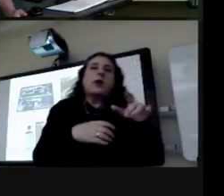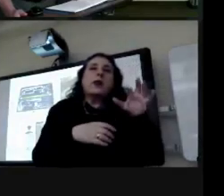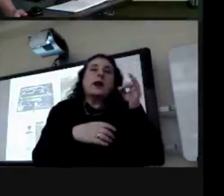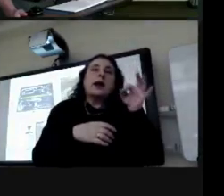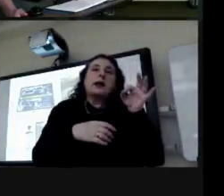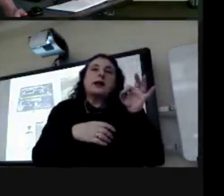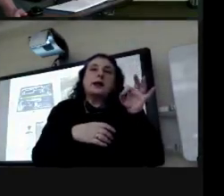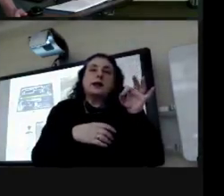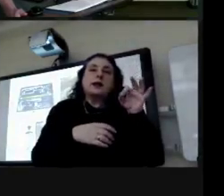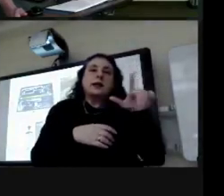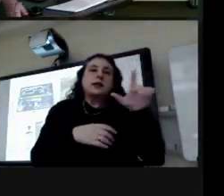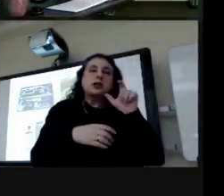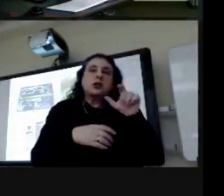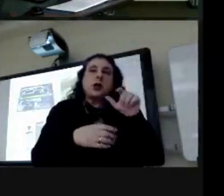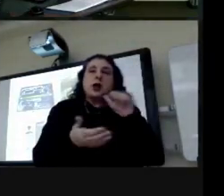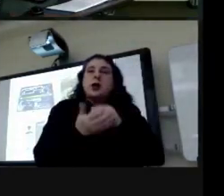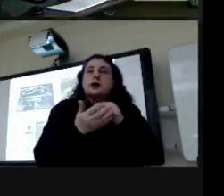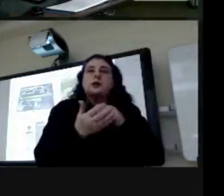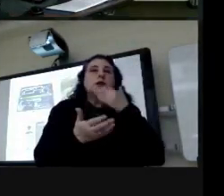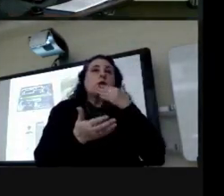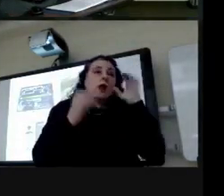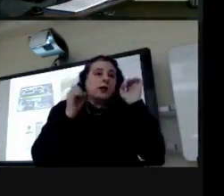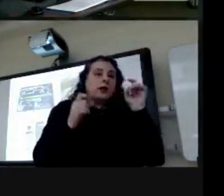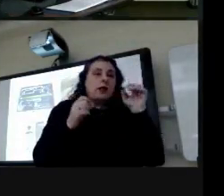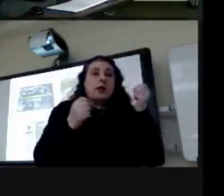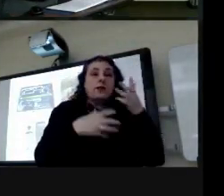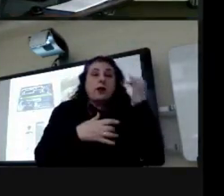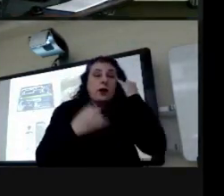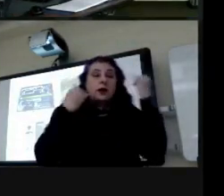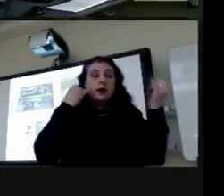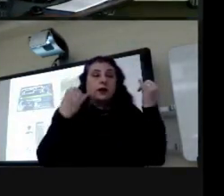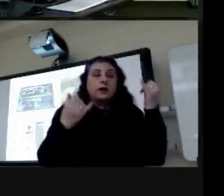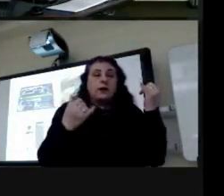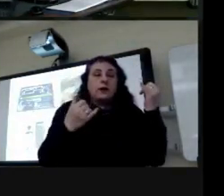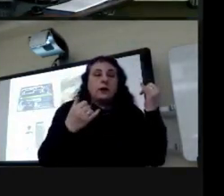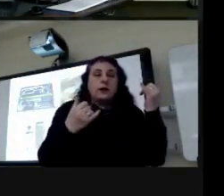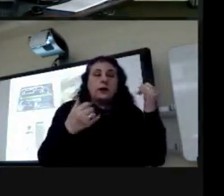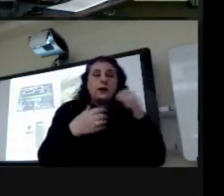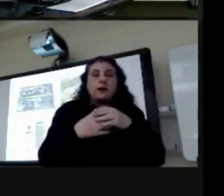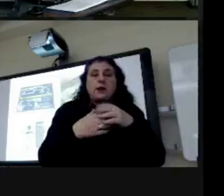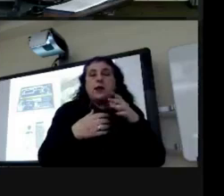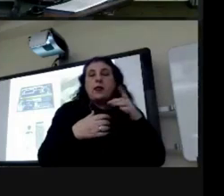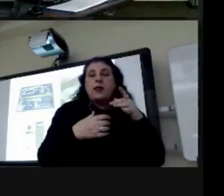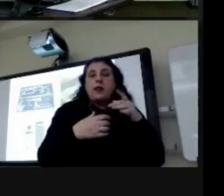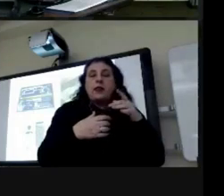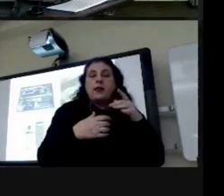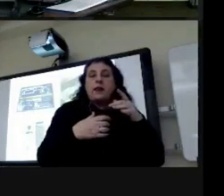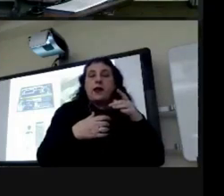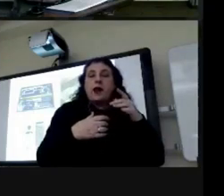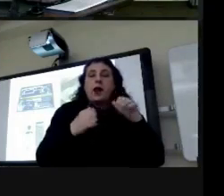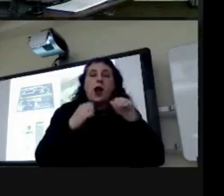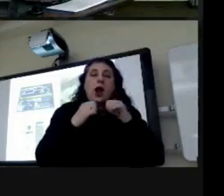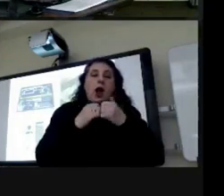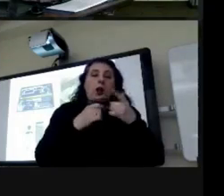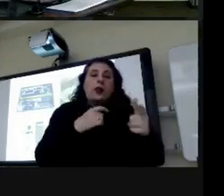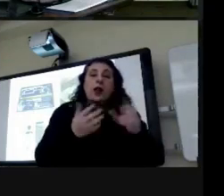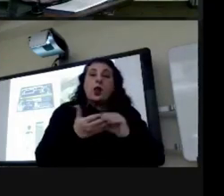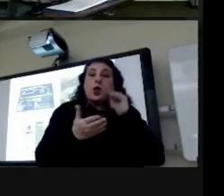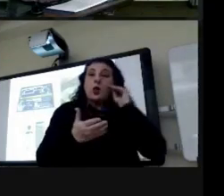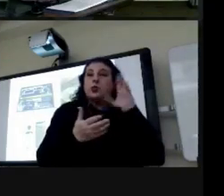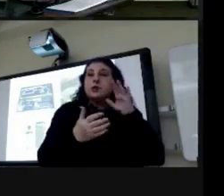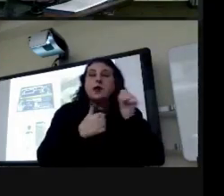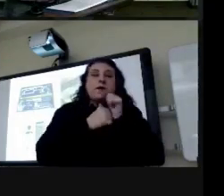educated ones a lot of it was based on like a master press apprenticeship sort of relationship so